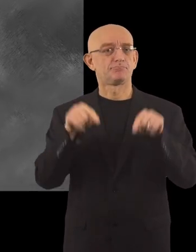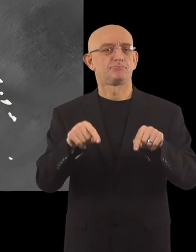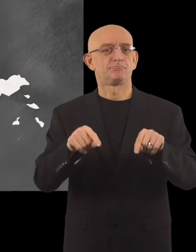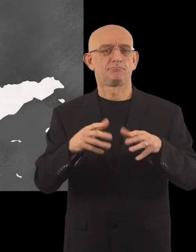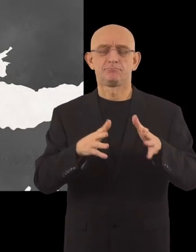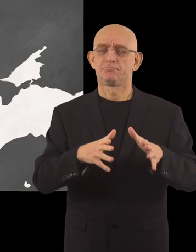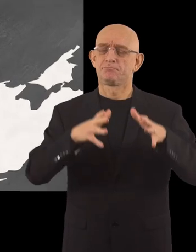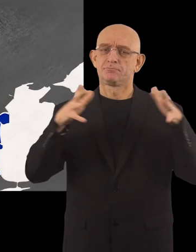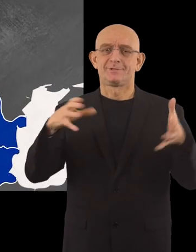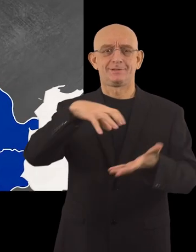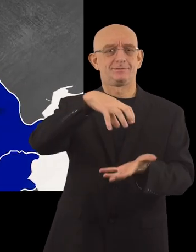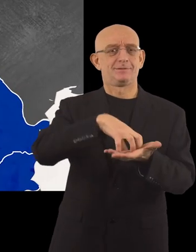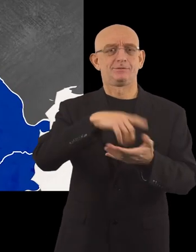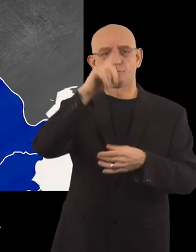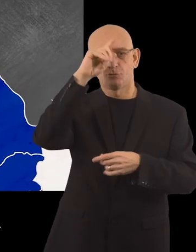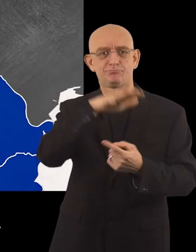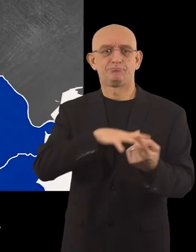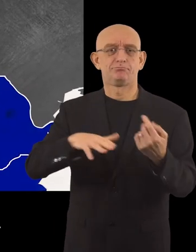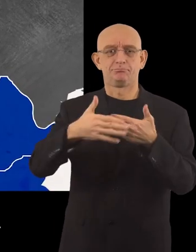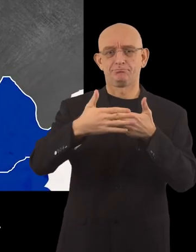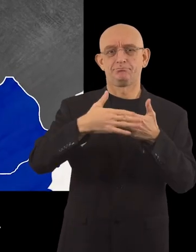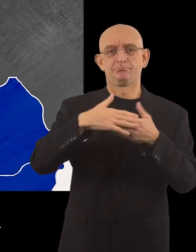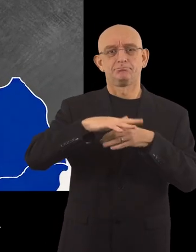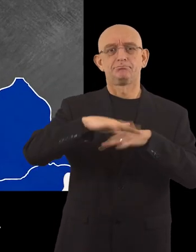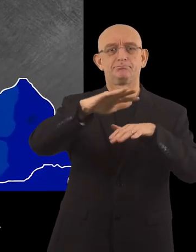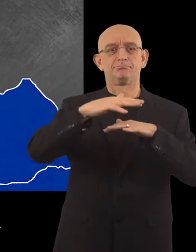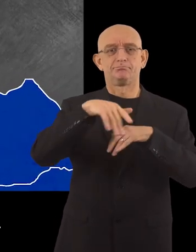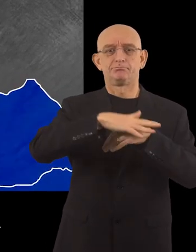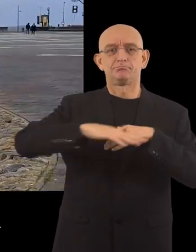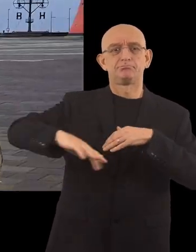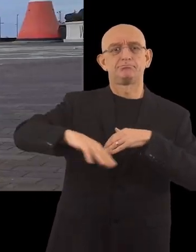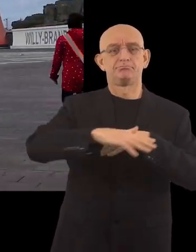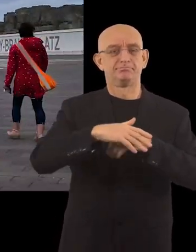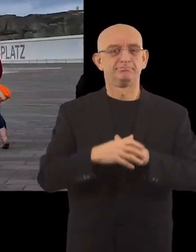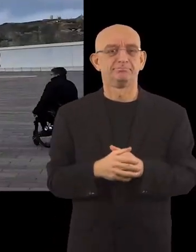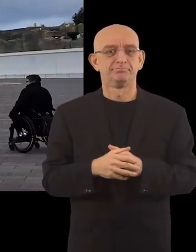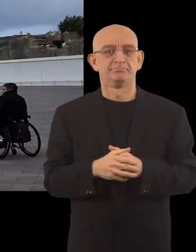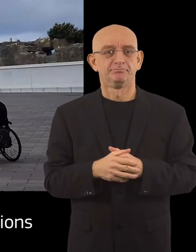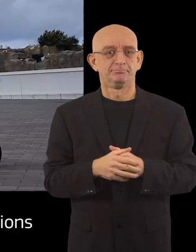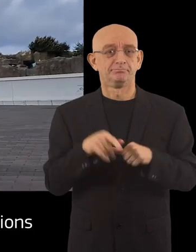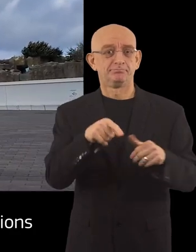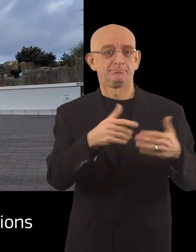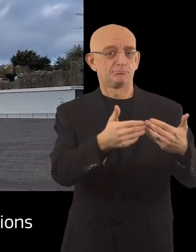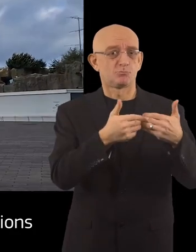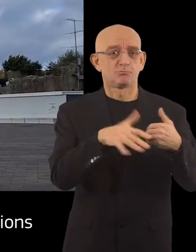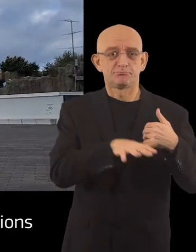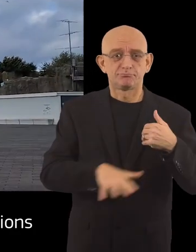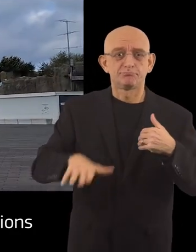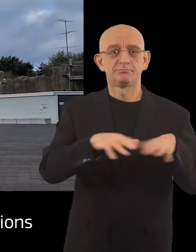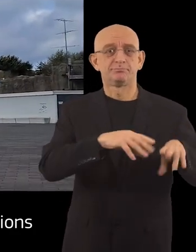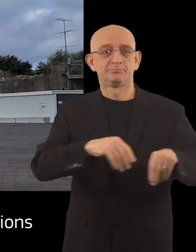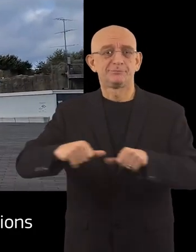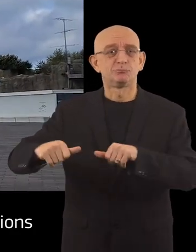Bremerhaven is one of the largest cities in Germany that is located on the North Sea coast. Its port,